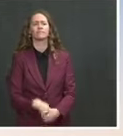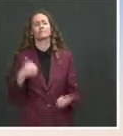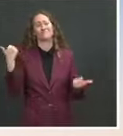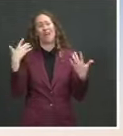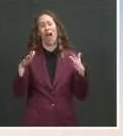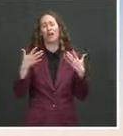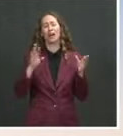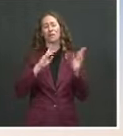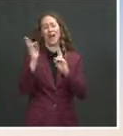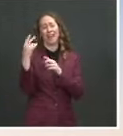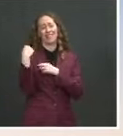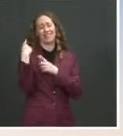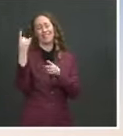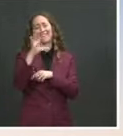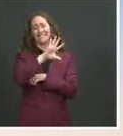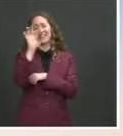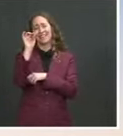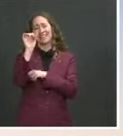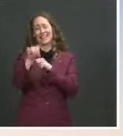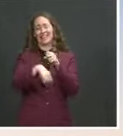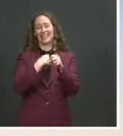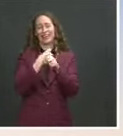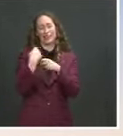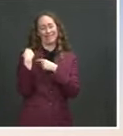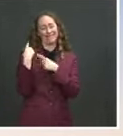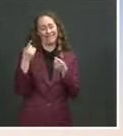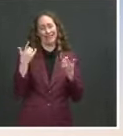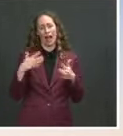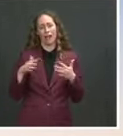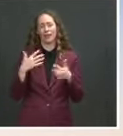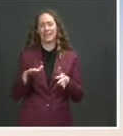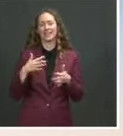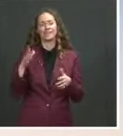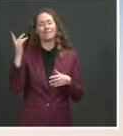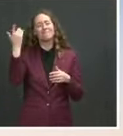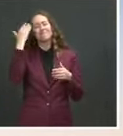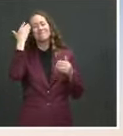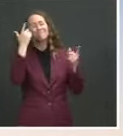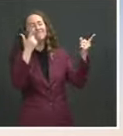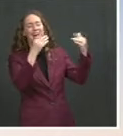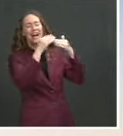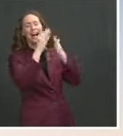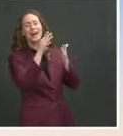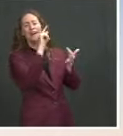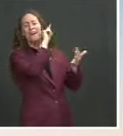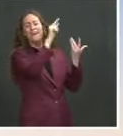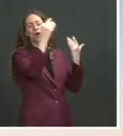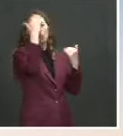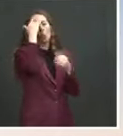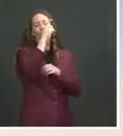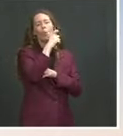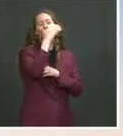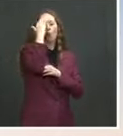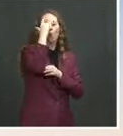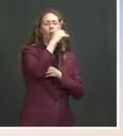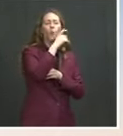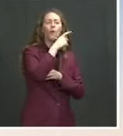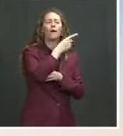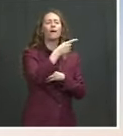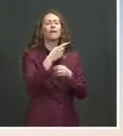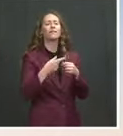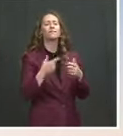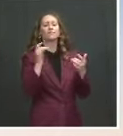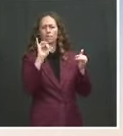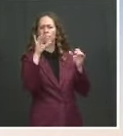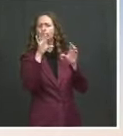been on the world stage. He's known a number of these leaders for decades, including President Putin, and including a number of the leaders he'll see at NATO